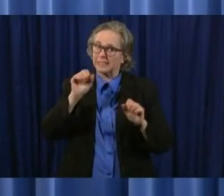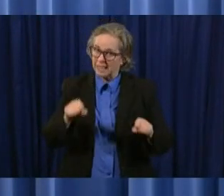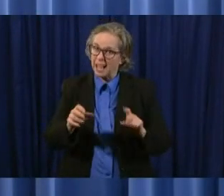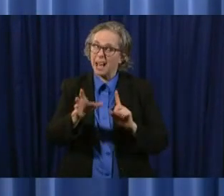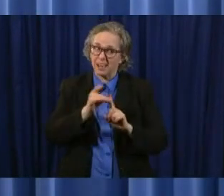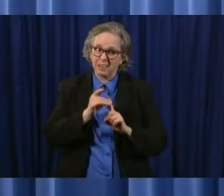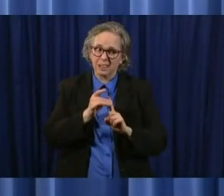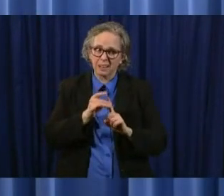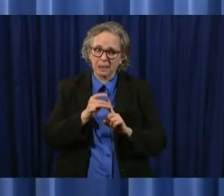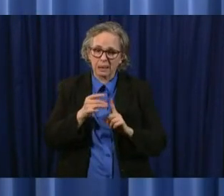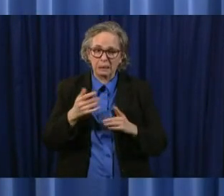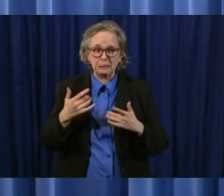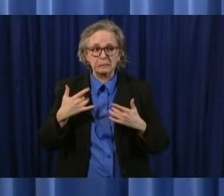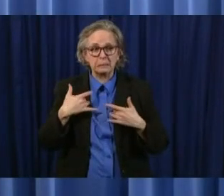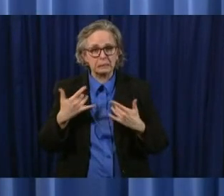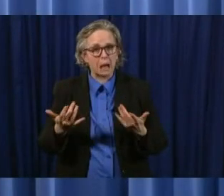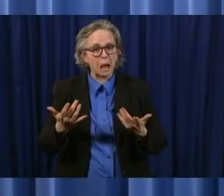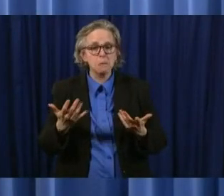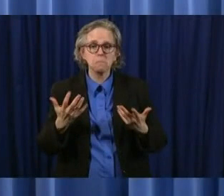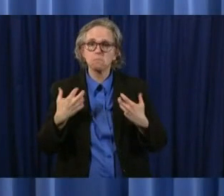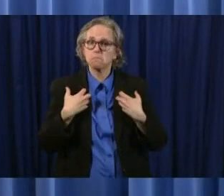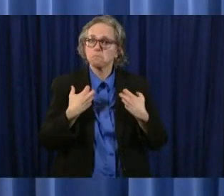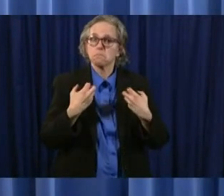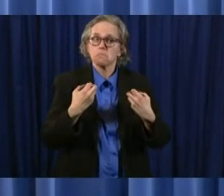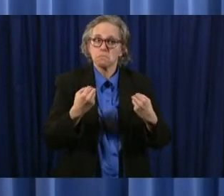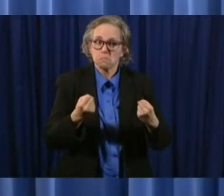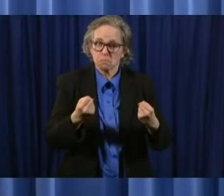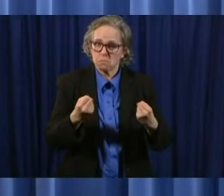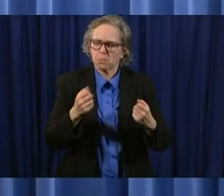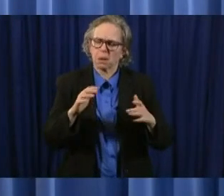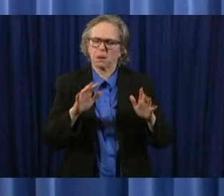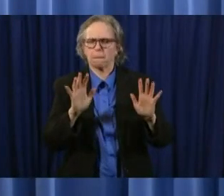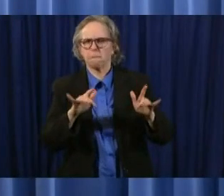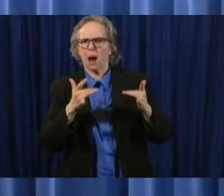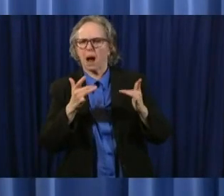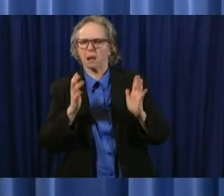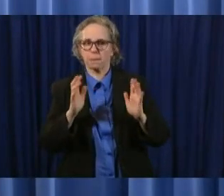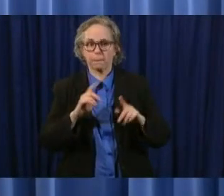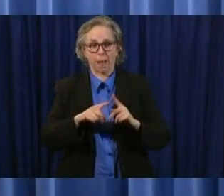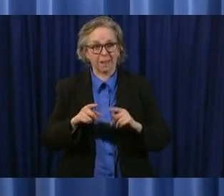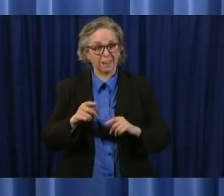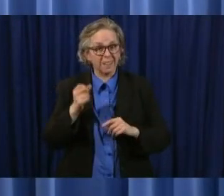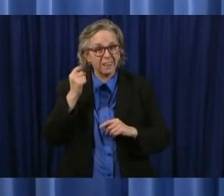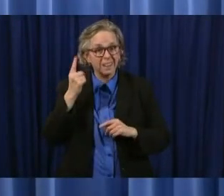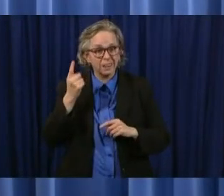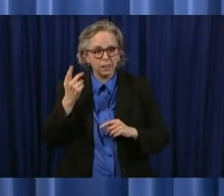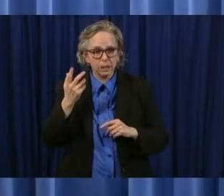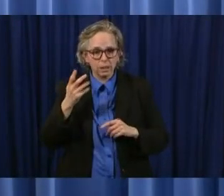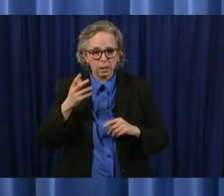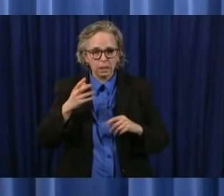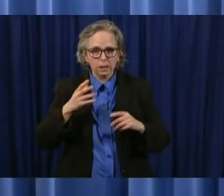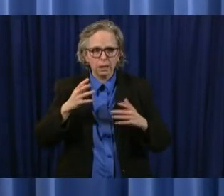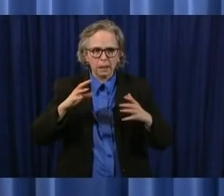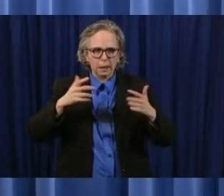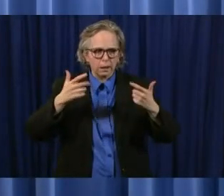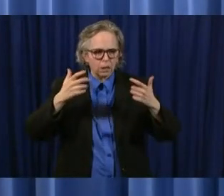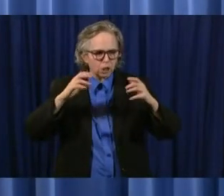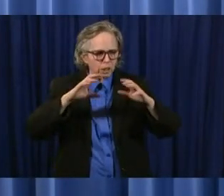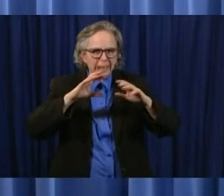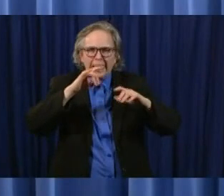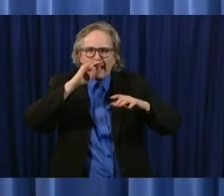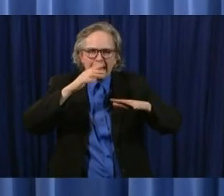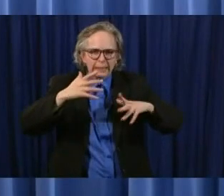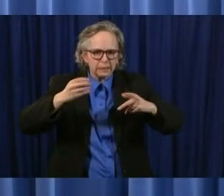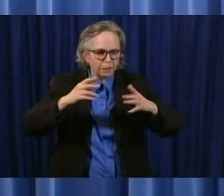real concern is uh when you have a group of children whether in kindergarten or whether they're in in child care